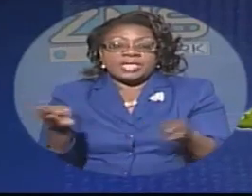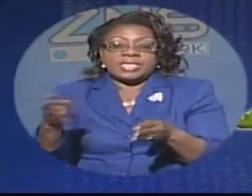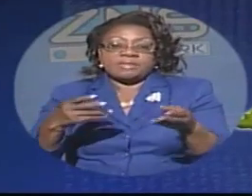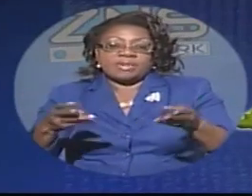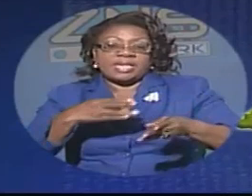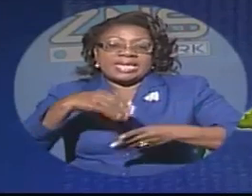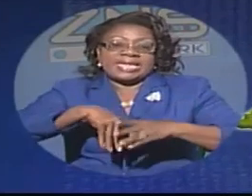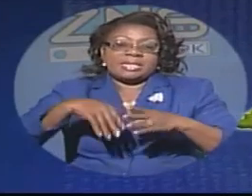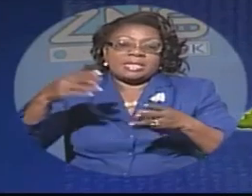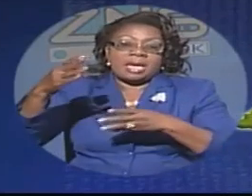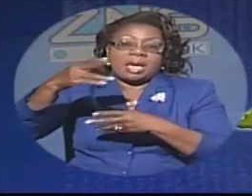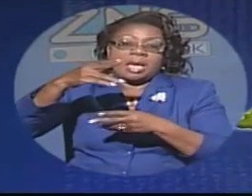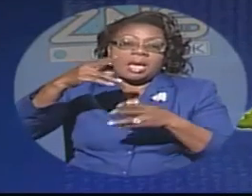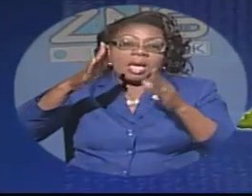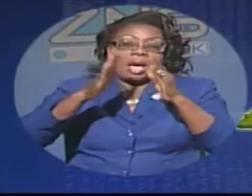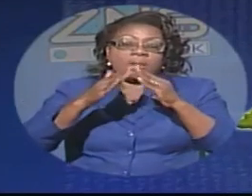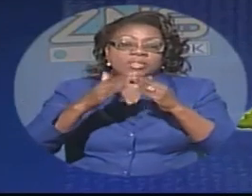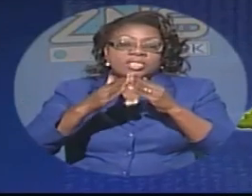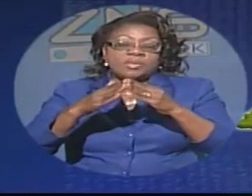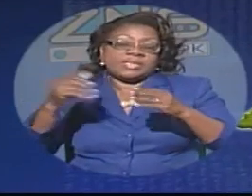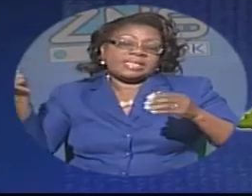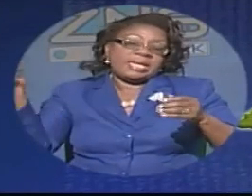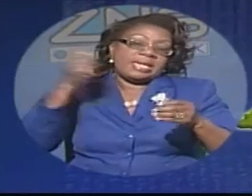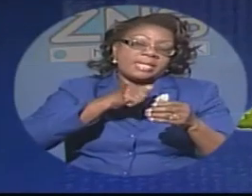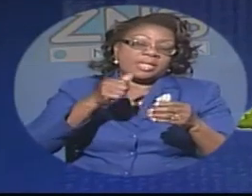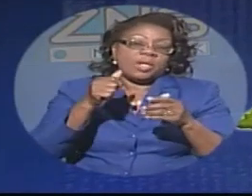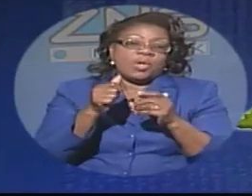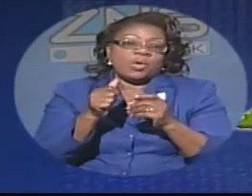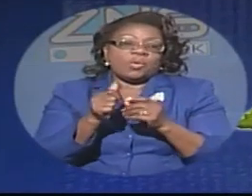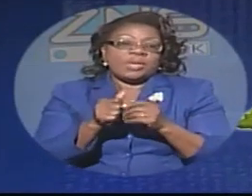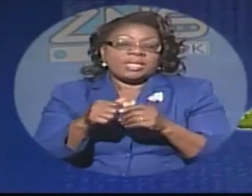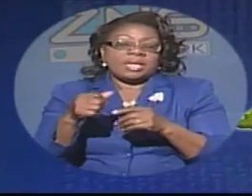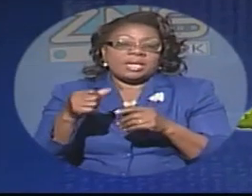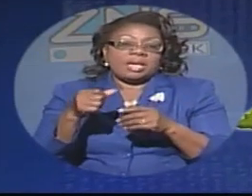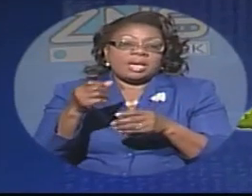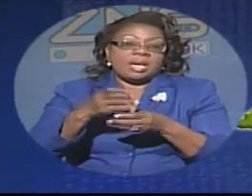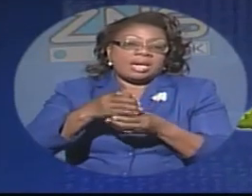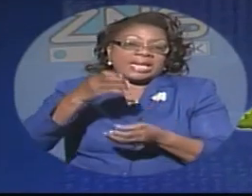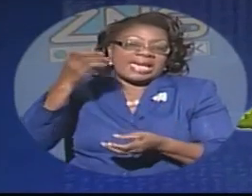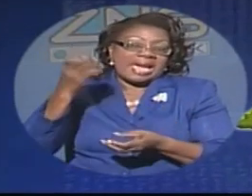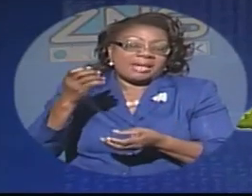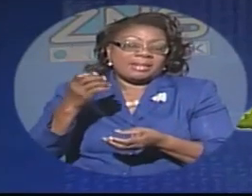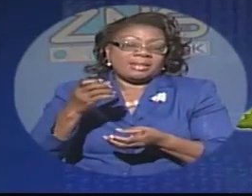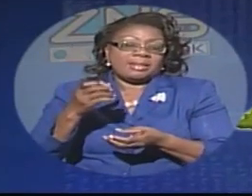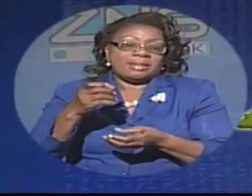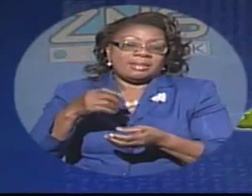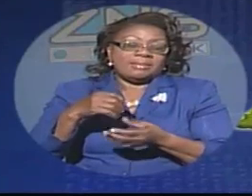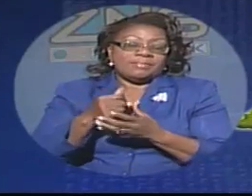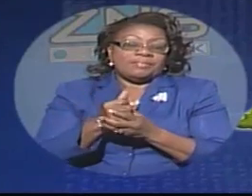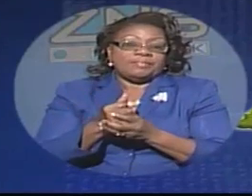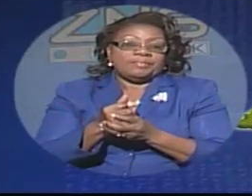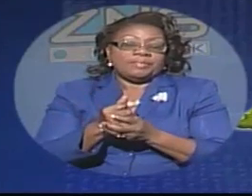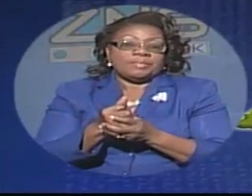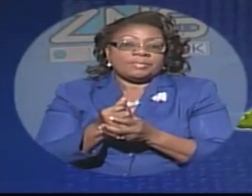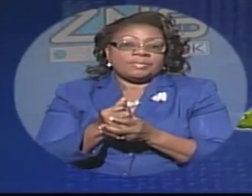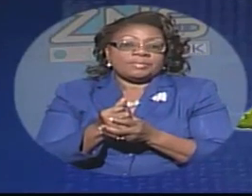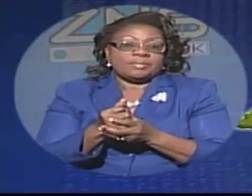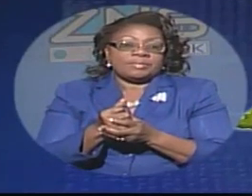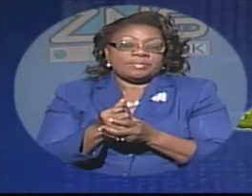the house she was also hit with a spray can almost knock unconscious and um